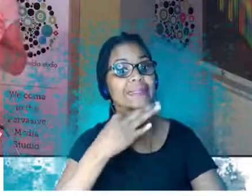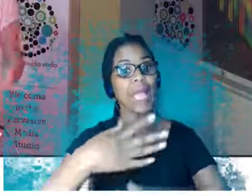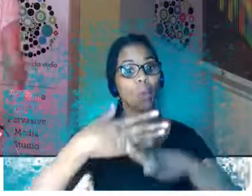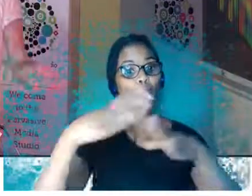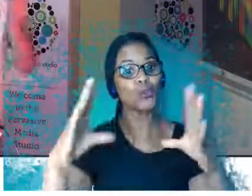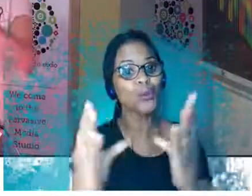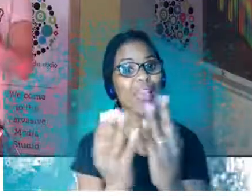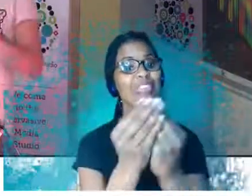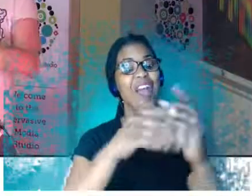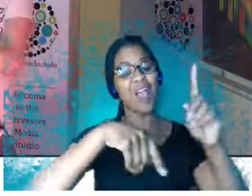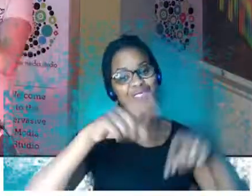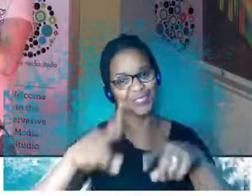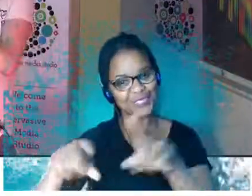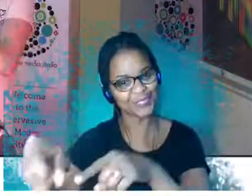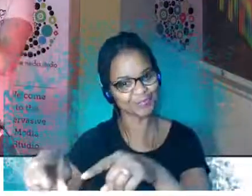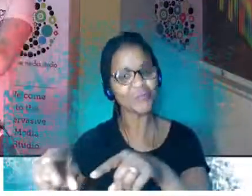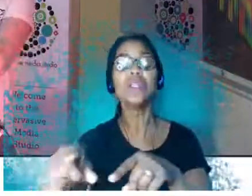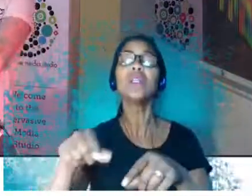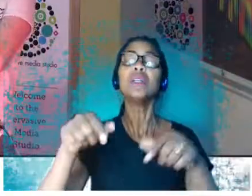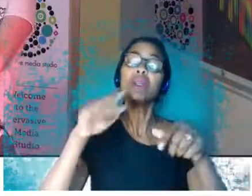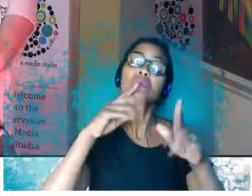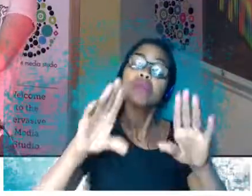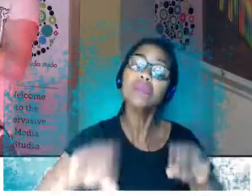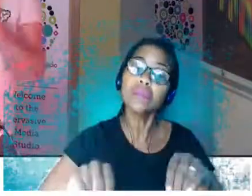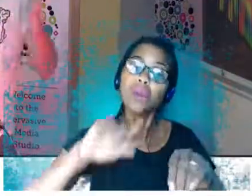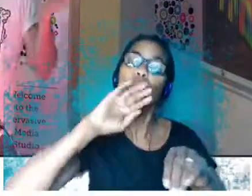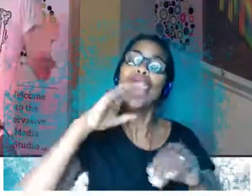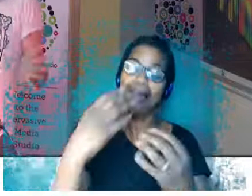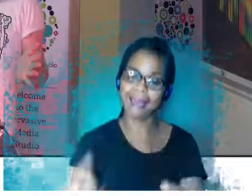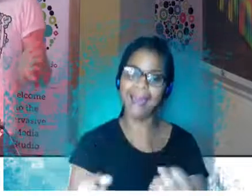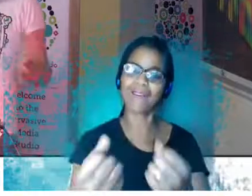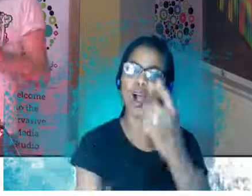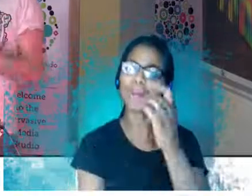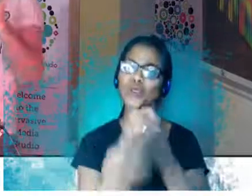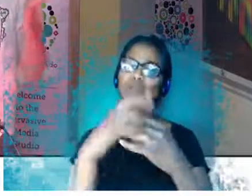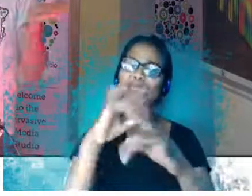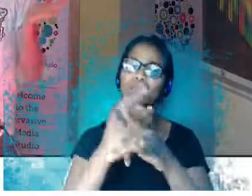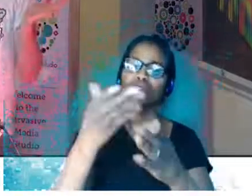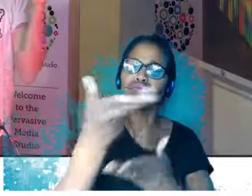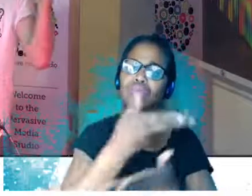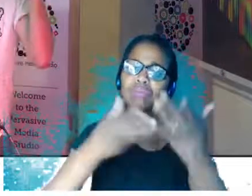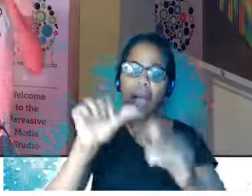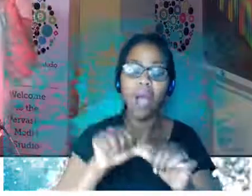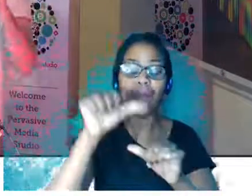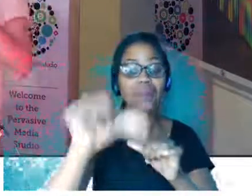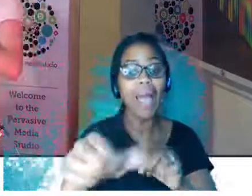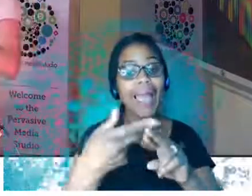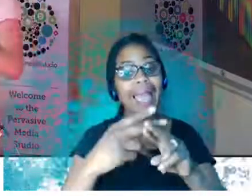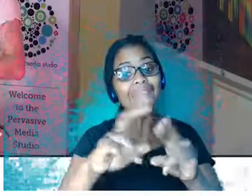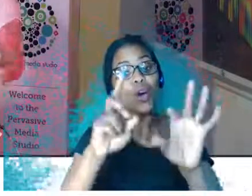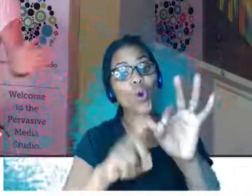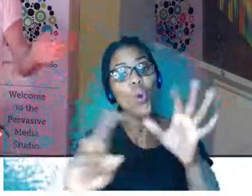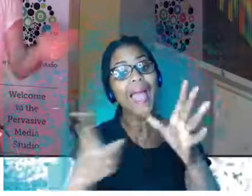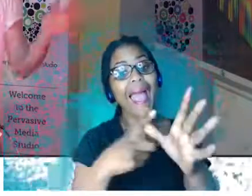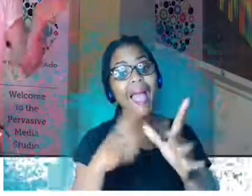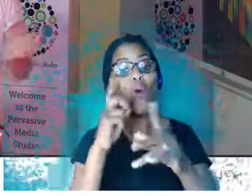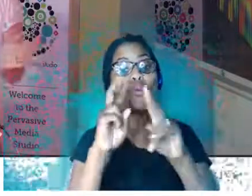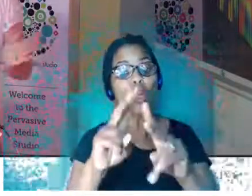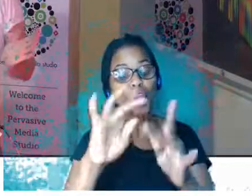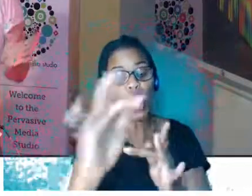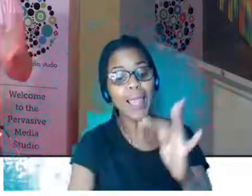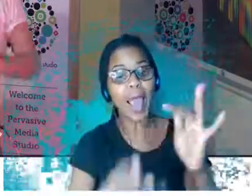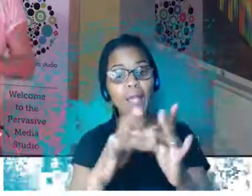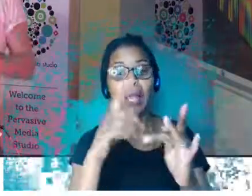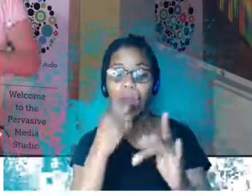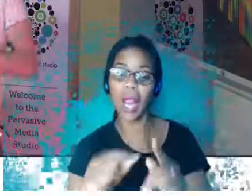talk is available after the talk is finished, a short while after. And there's a Q&A at the end of this. If you're watching online, pop your questions or thoughts into the chat. If